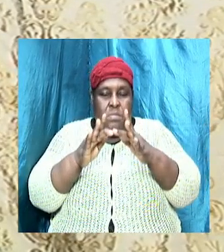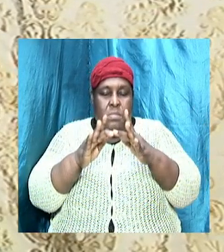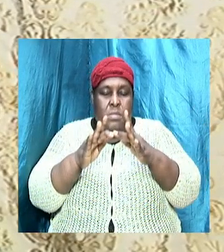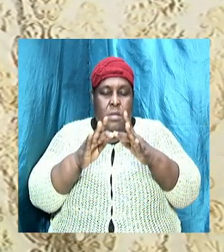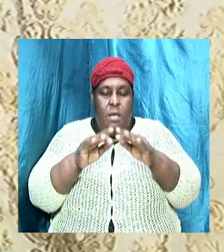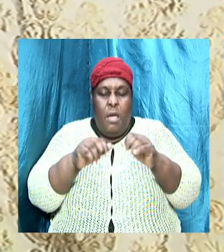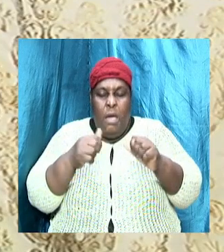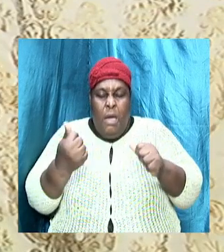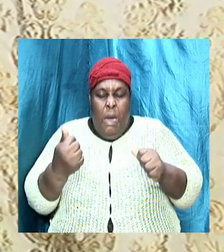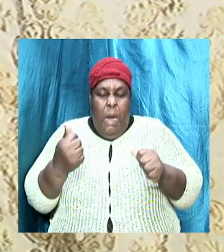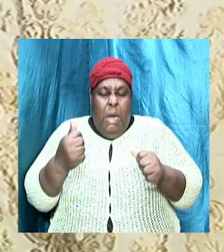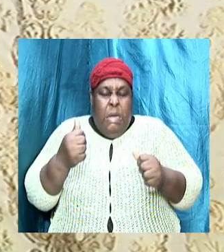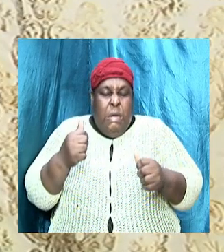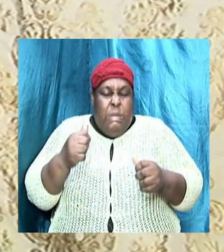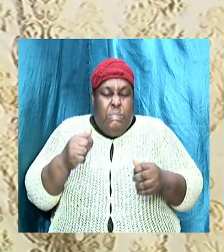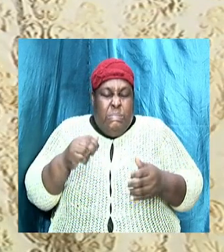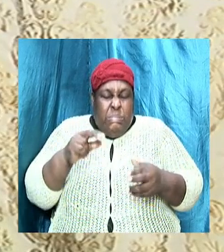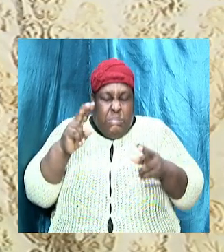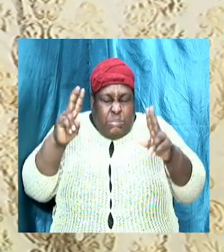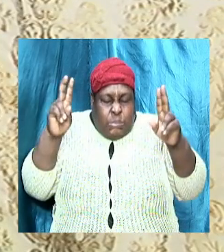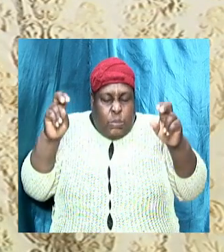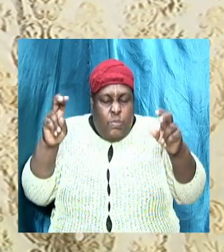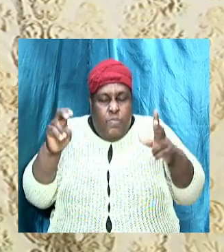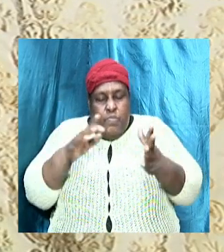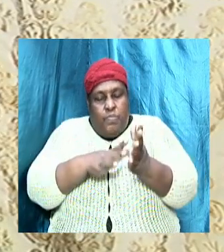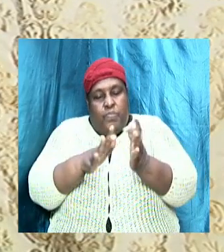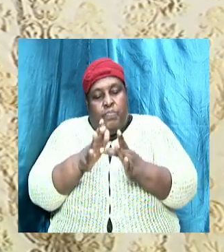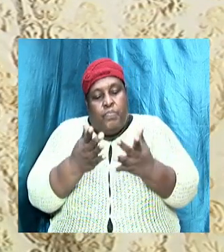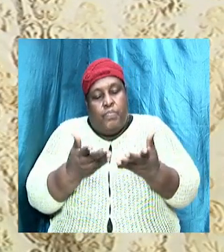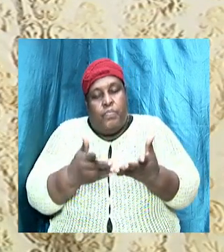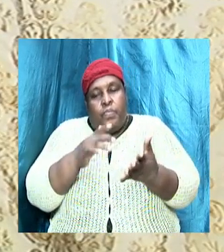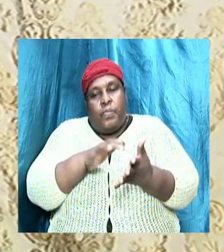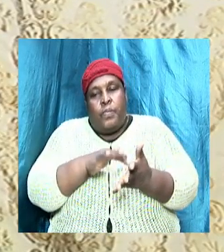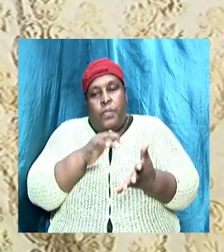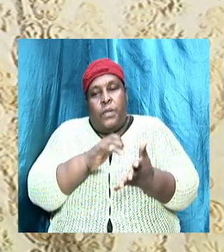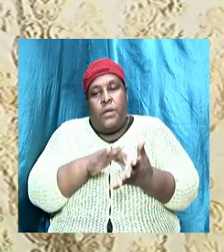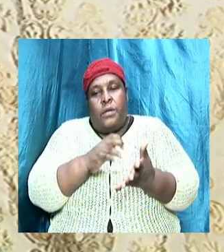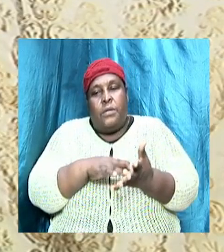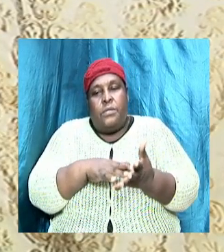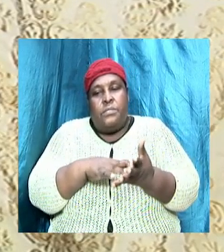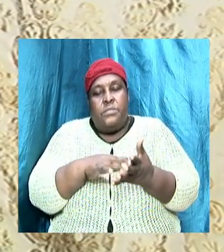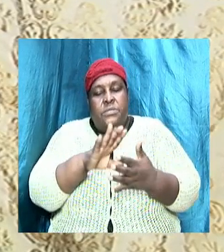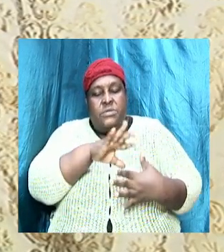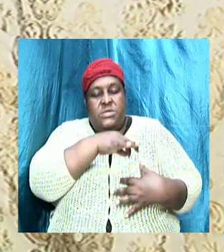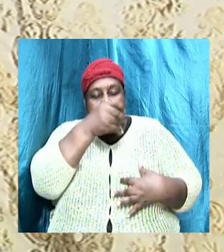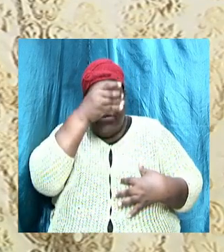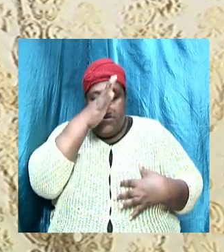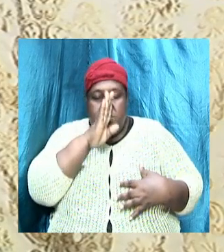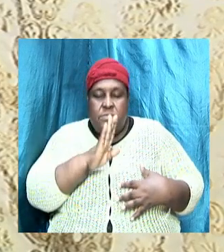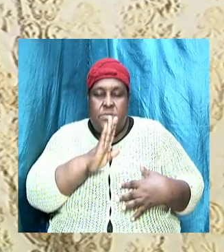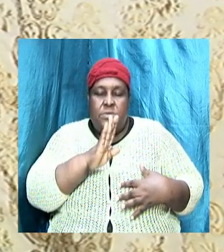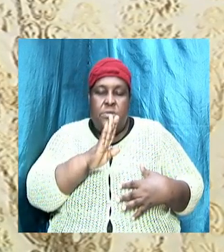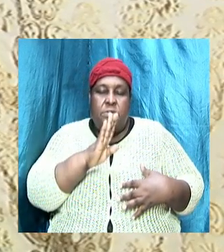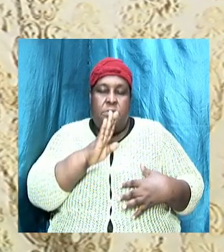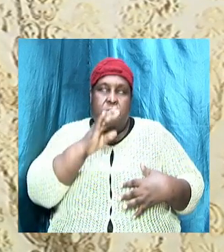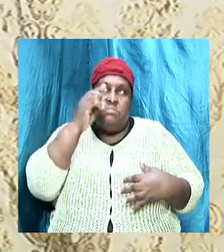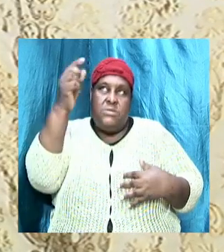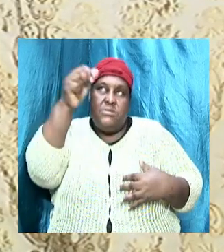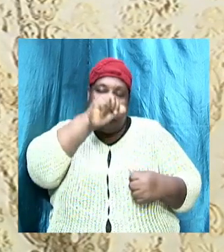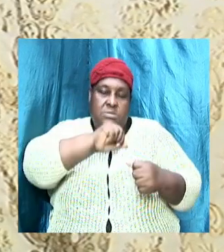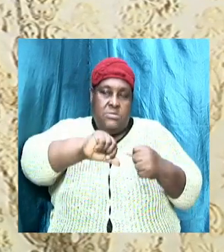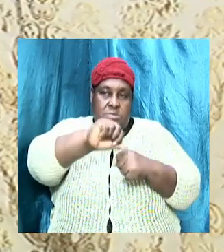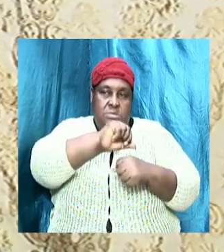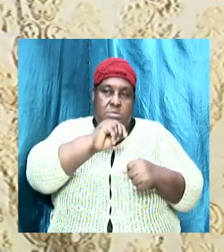Amen, and we pray that the Spirit of God be with us, and we pray God that His anointing be upon us to